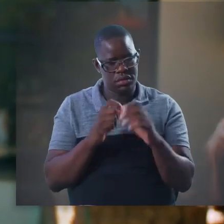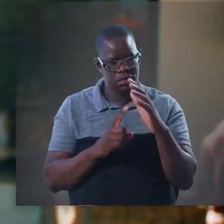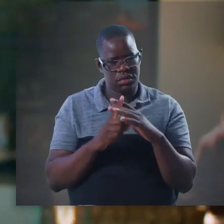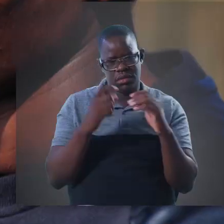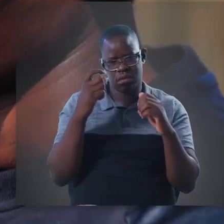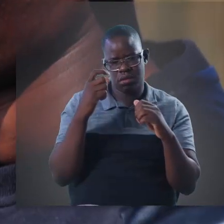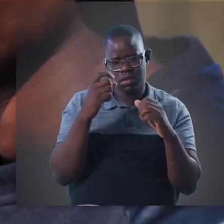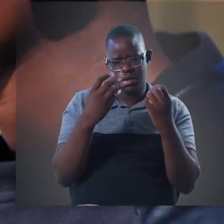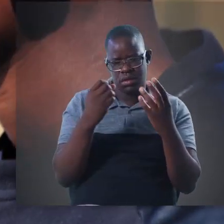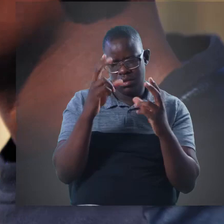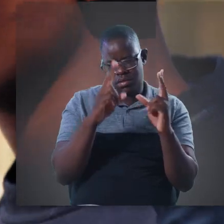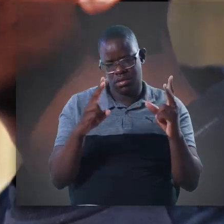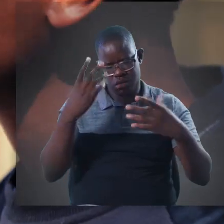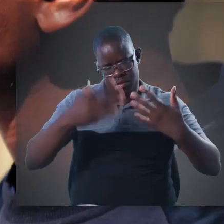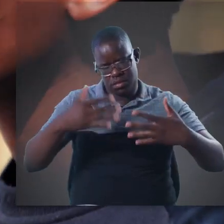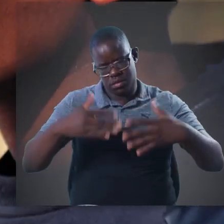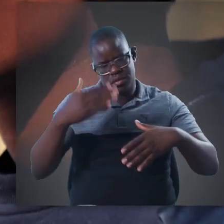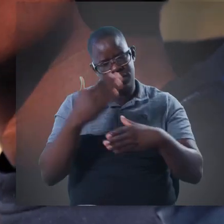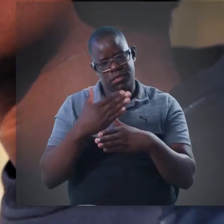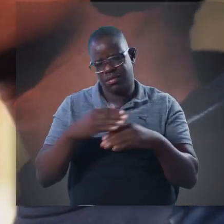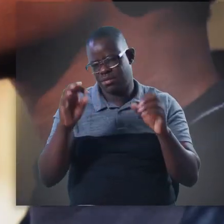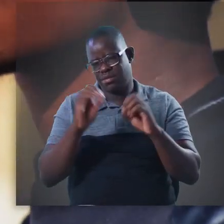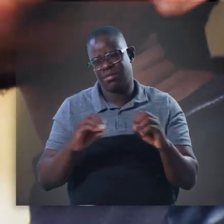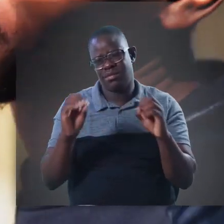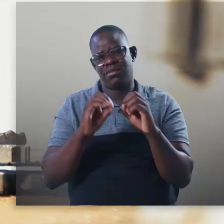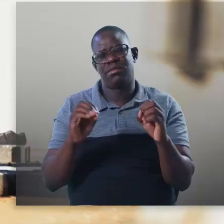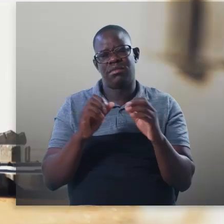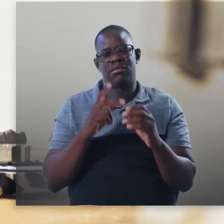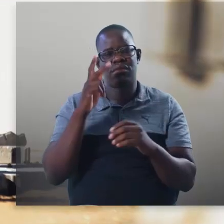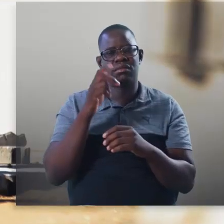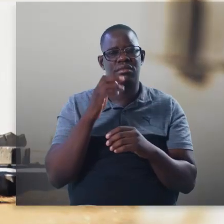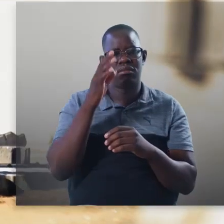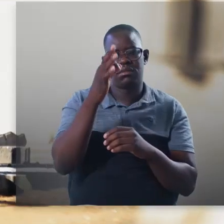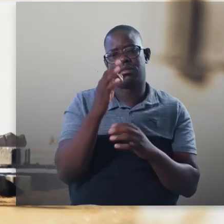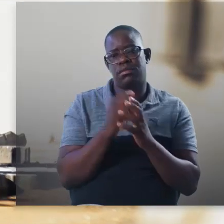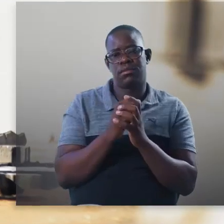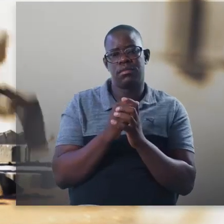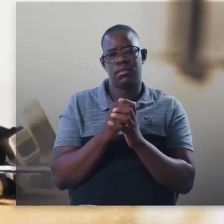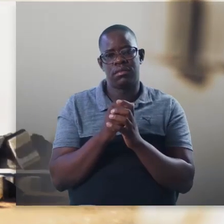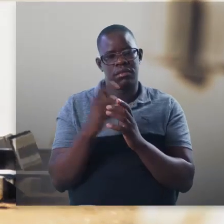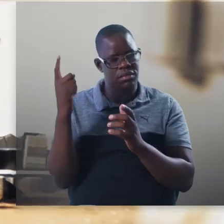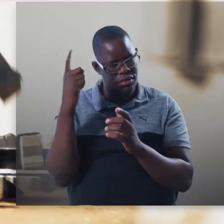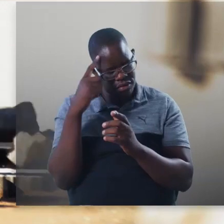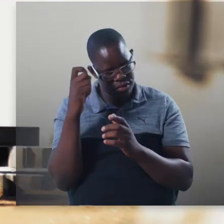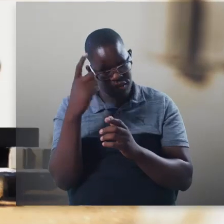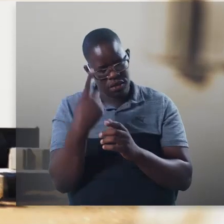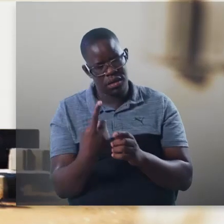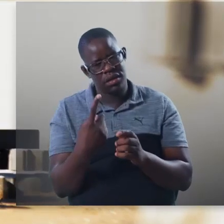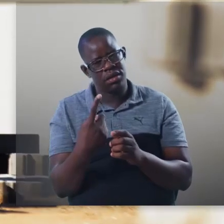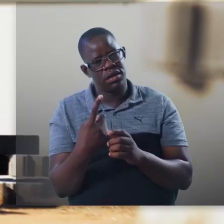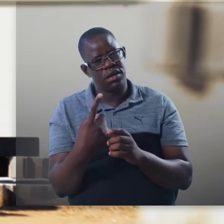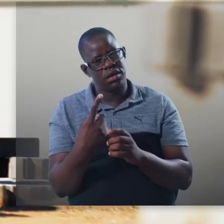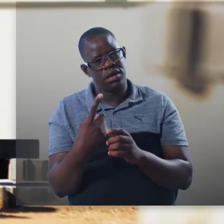are actually jobless. Bro, one can just hope and pray that this does not even affect more people. Otherwise, even more industry workers are not going to have jobs.